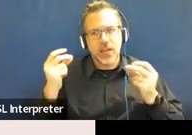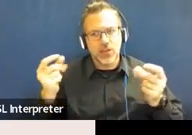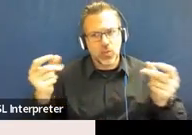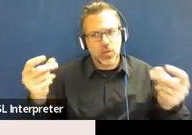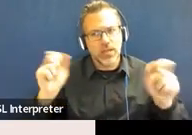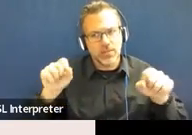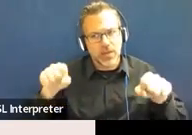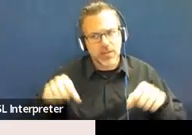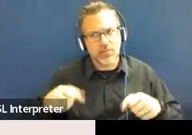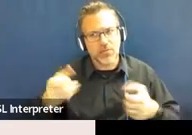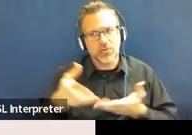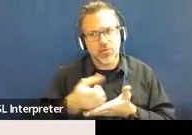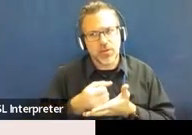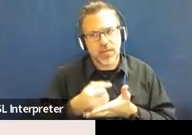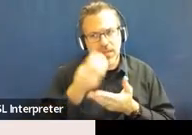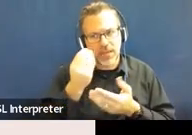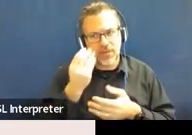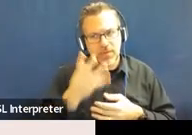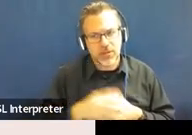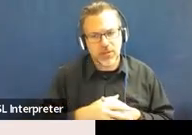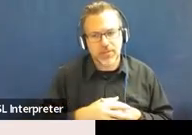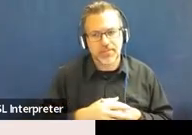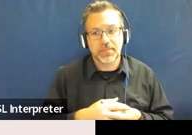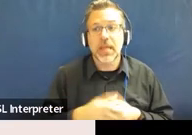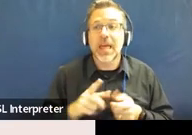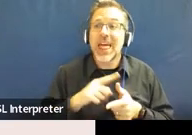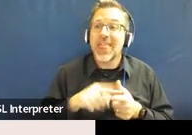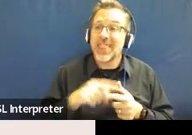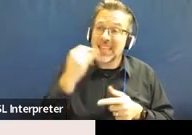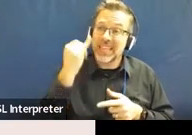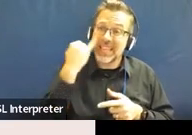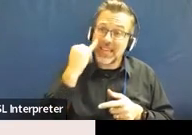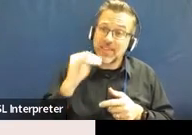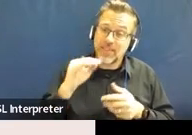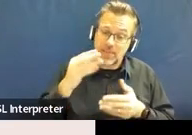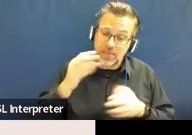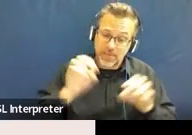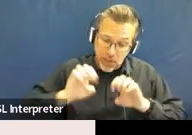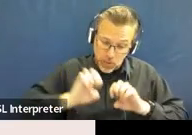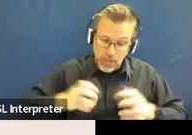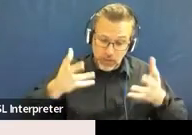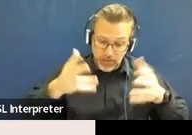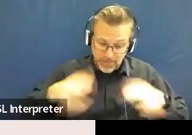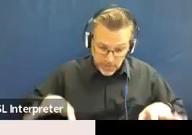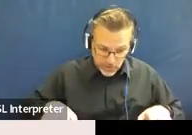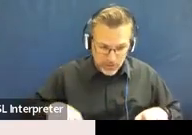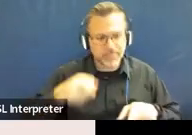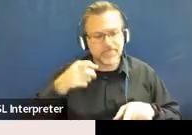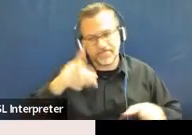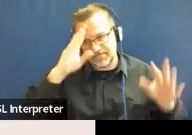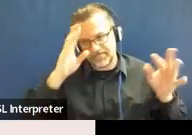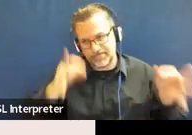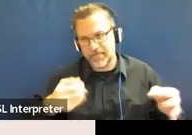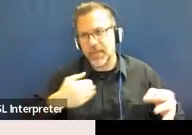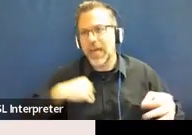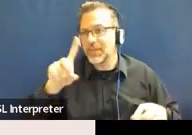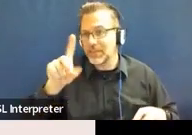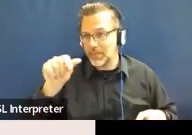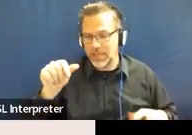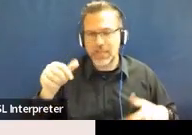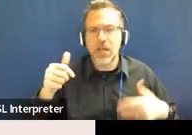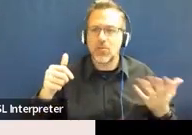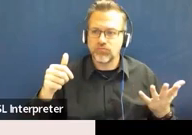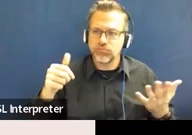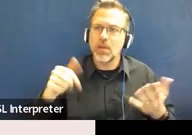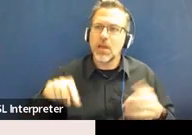to get that information. And then if the child you complete those evals and the child is determined to be a child with a disability, then you